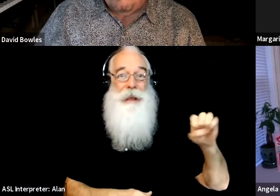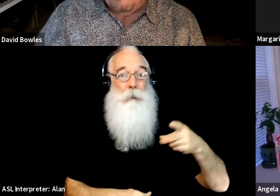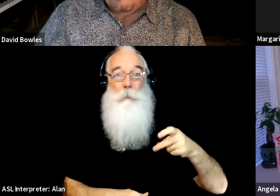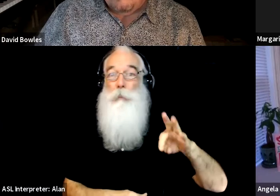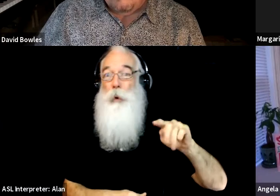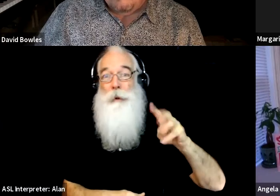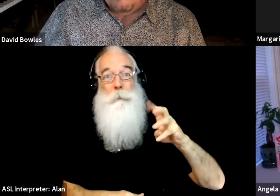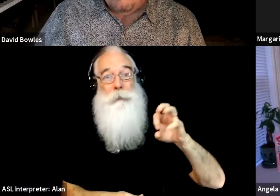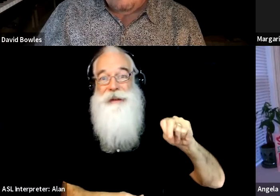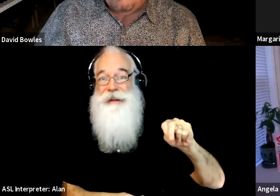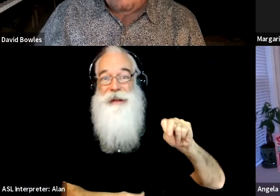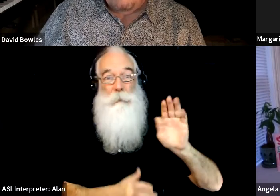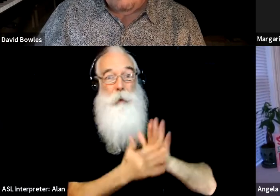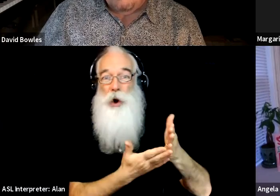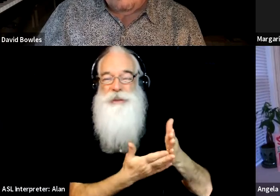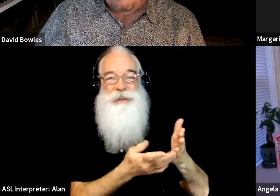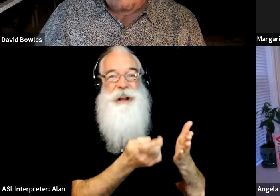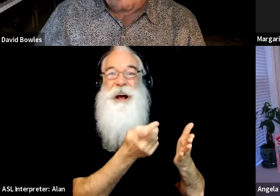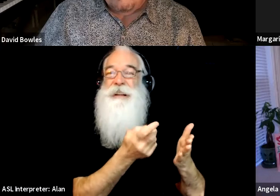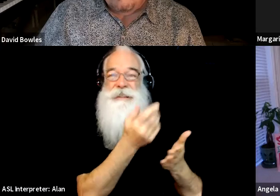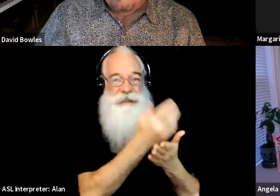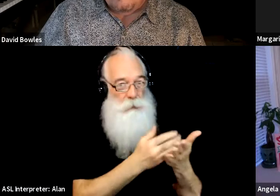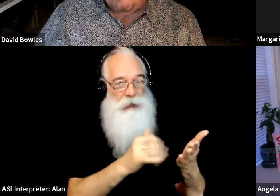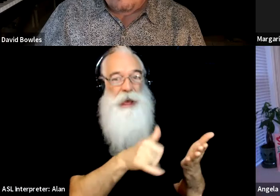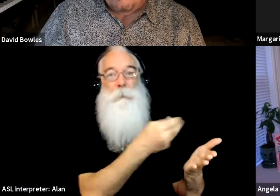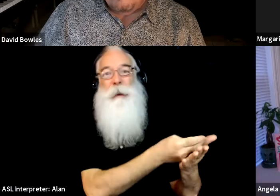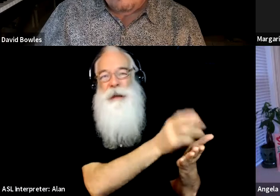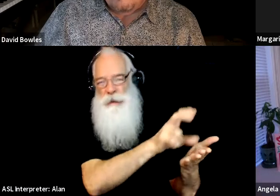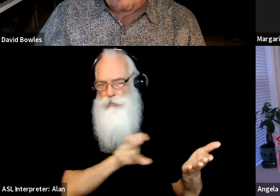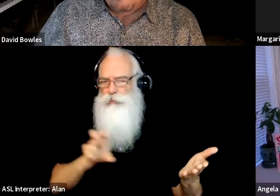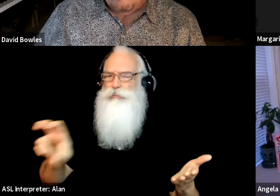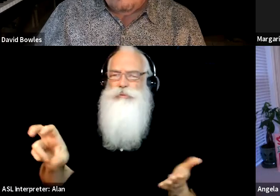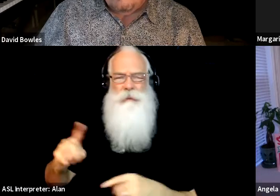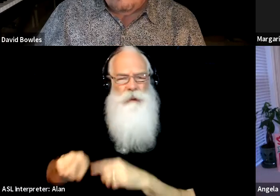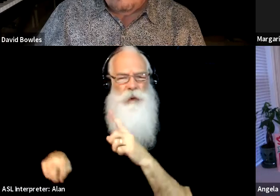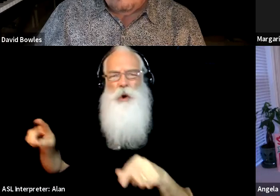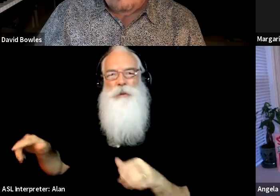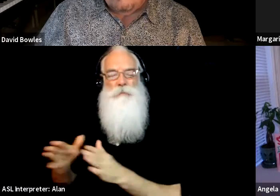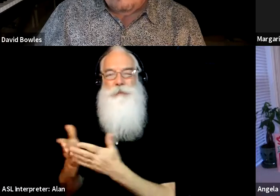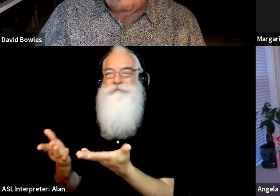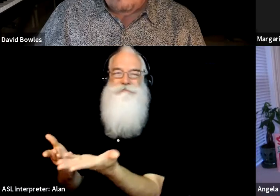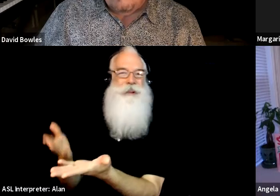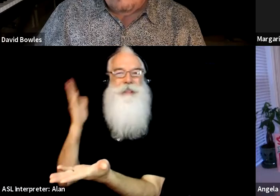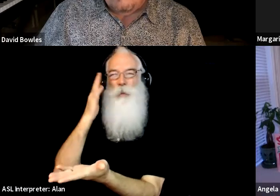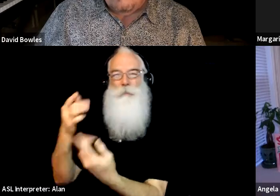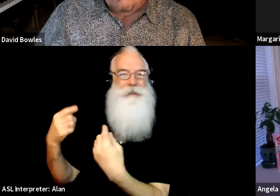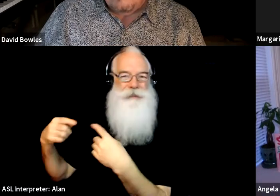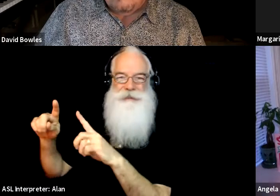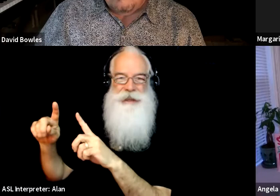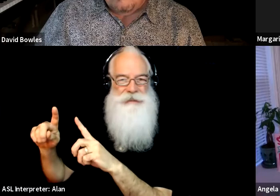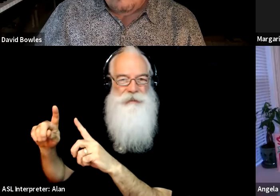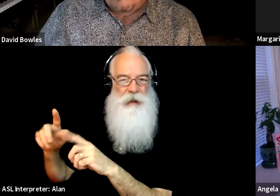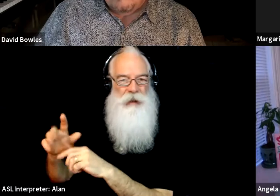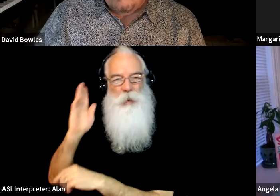more accessible and the books that are diverse that have done really well. Um, I feel like there's been that grassroots, um,